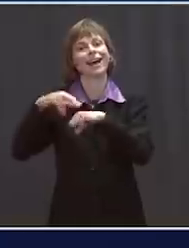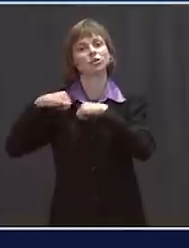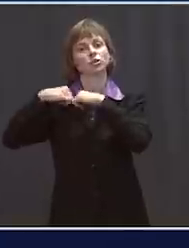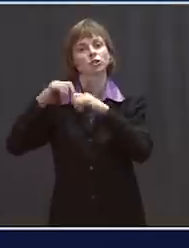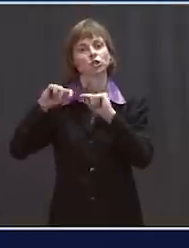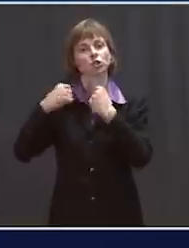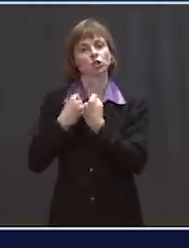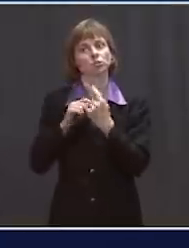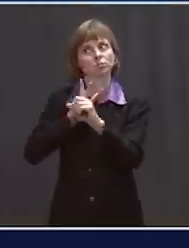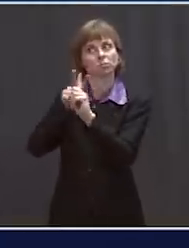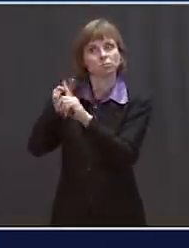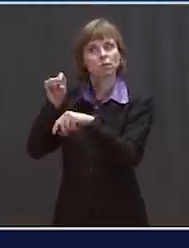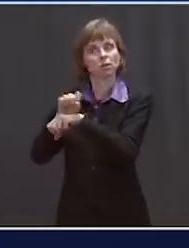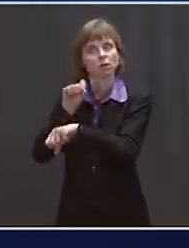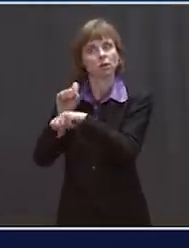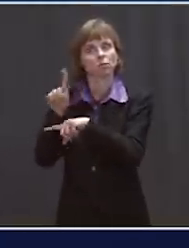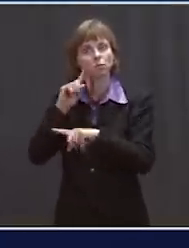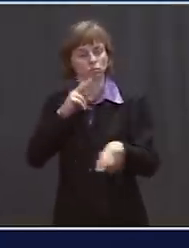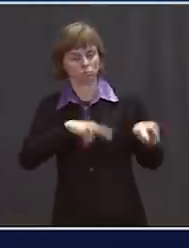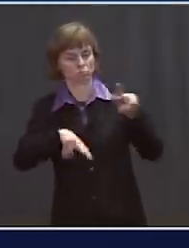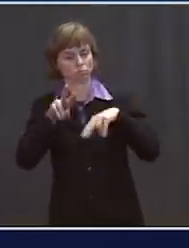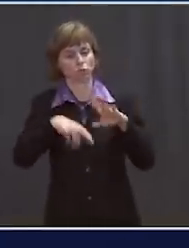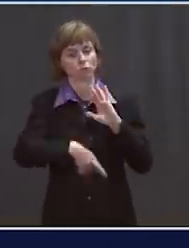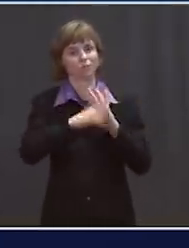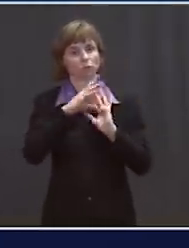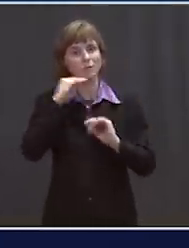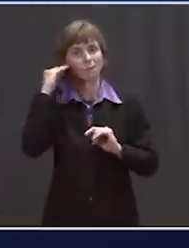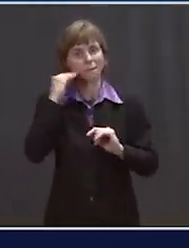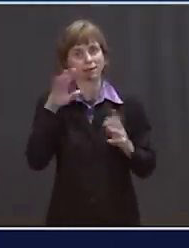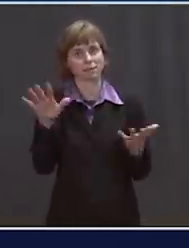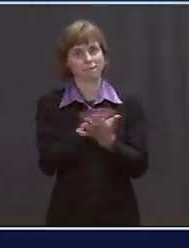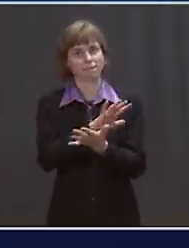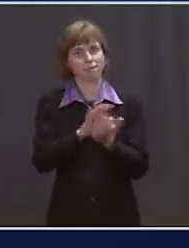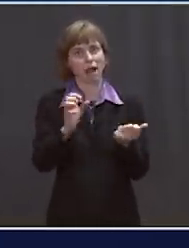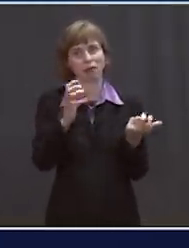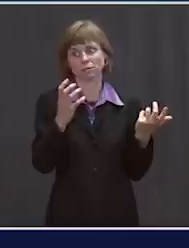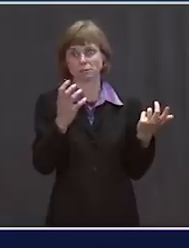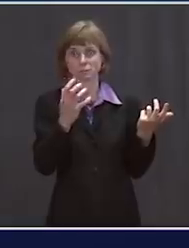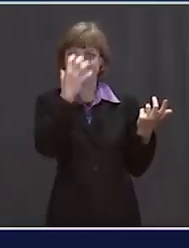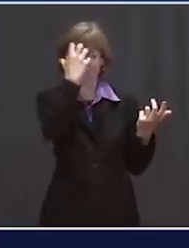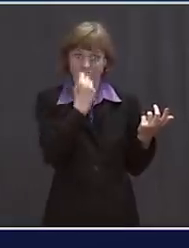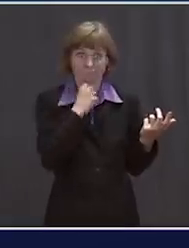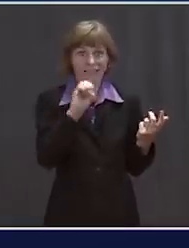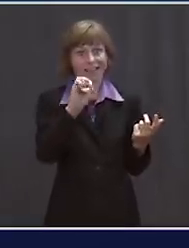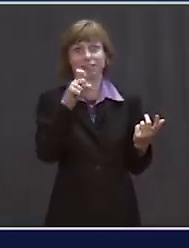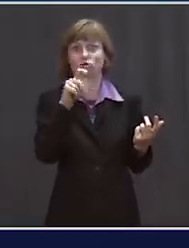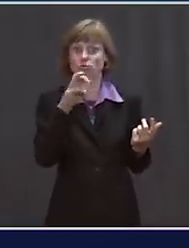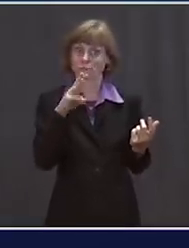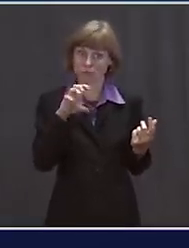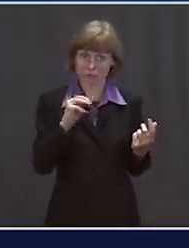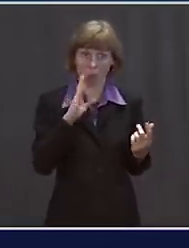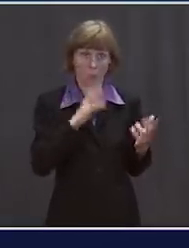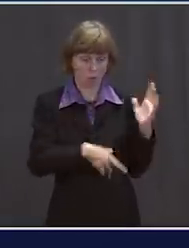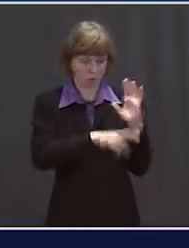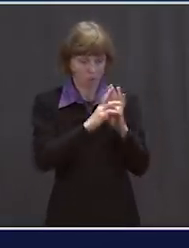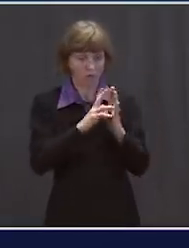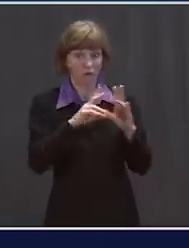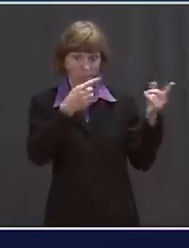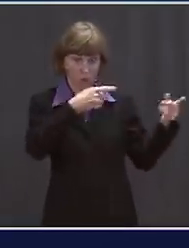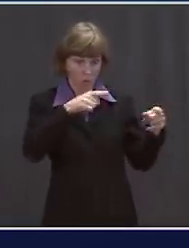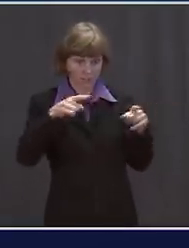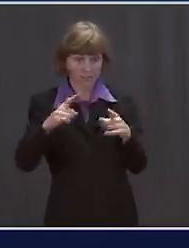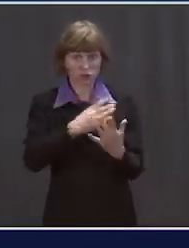take a review of domestic violent extremism, will cover incidents across the board. When they have concluded that review,